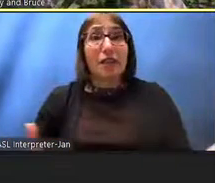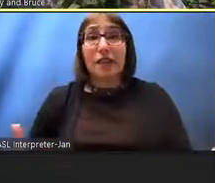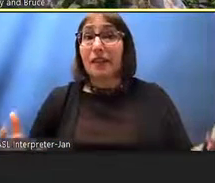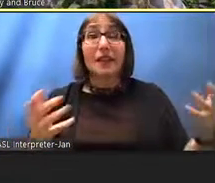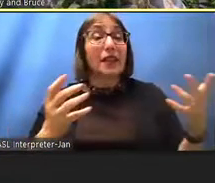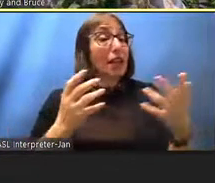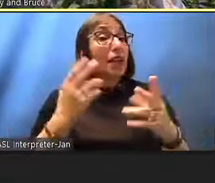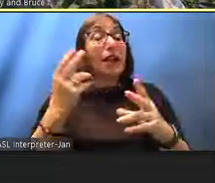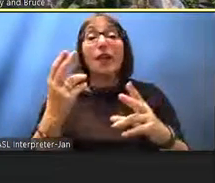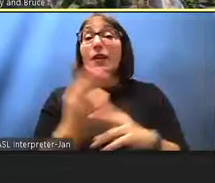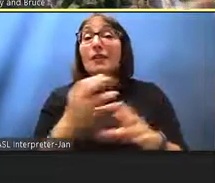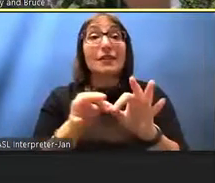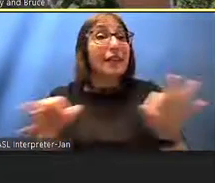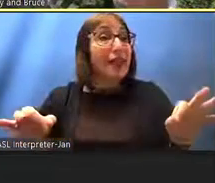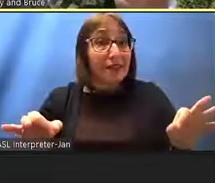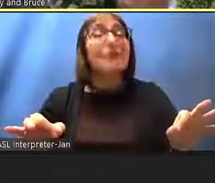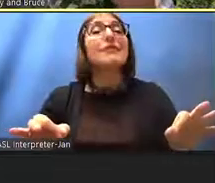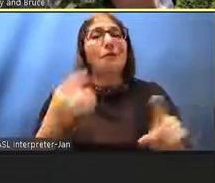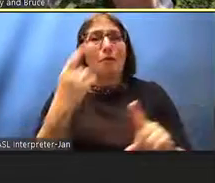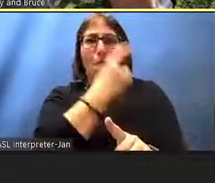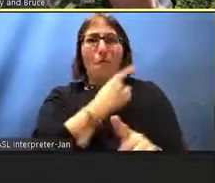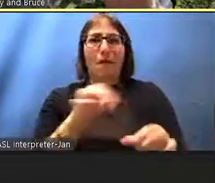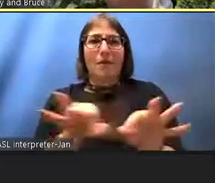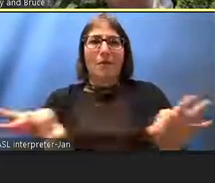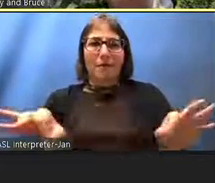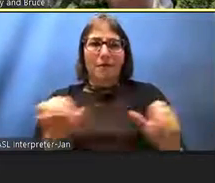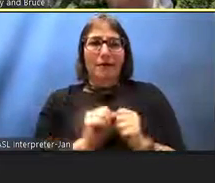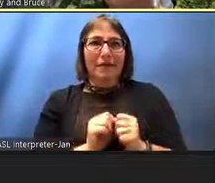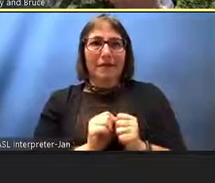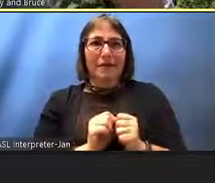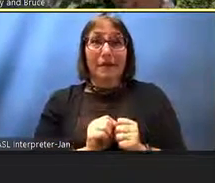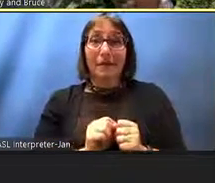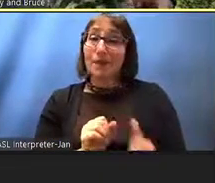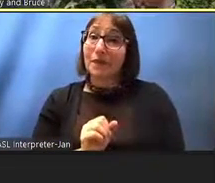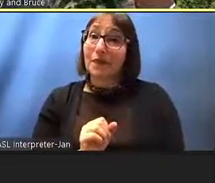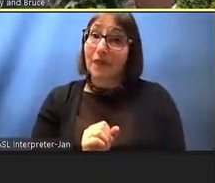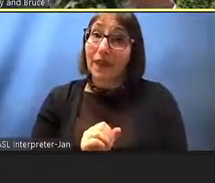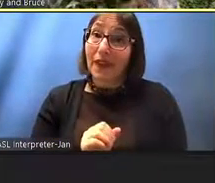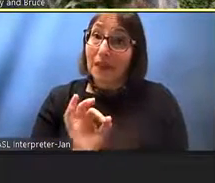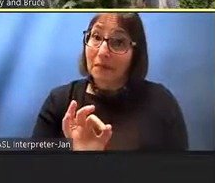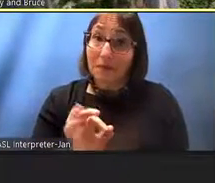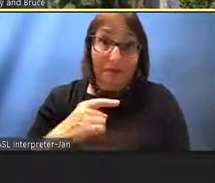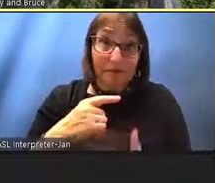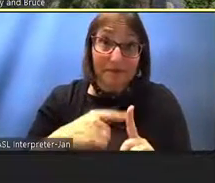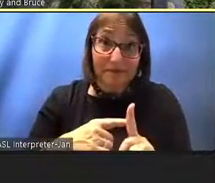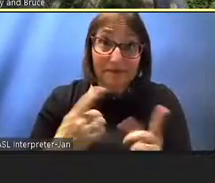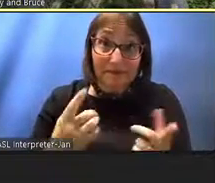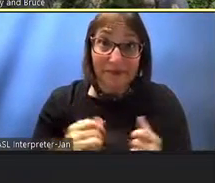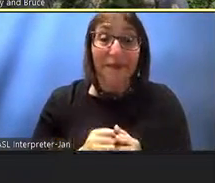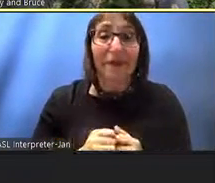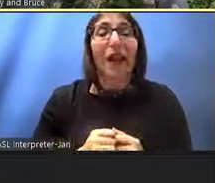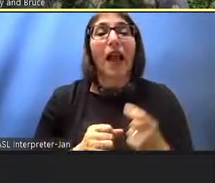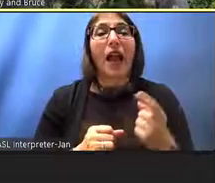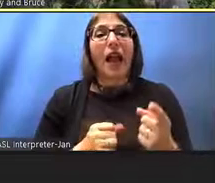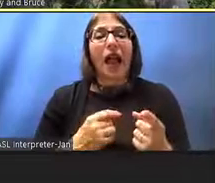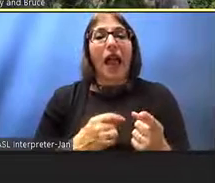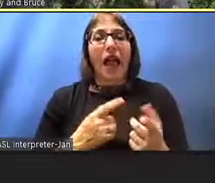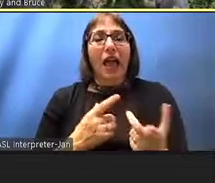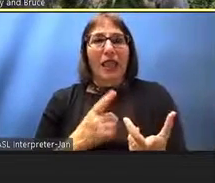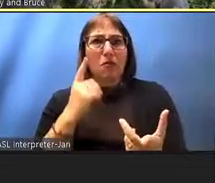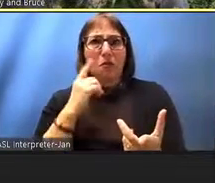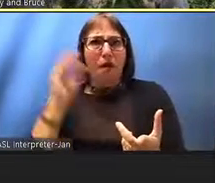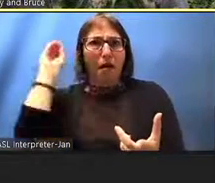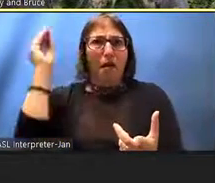through our language now the nice thing about that is not that it was consciously being done for documentation